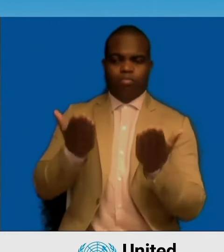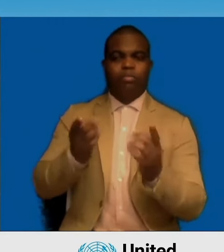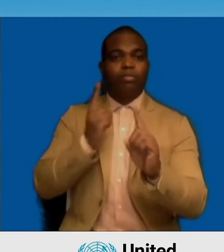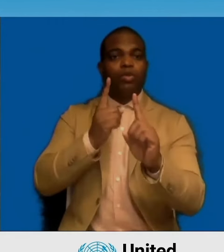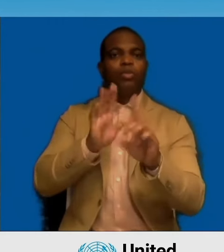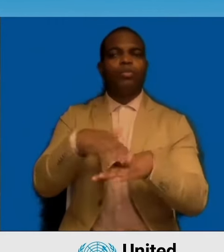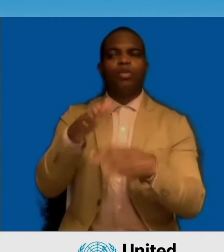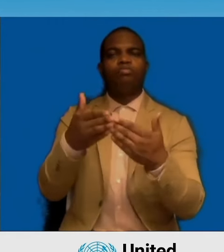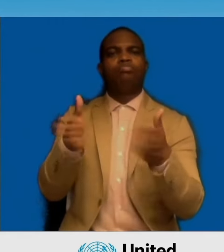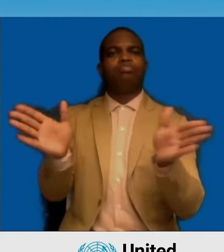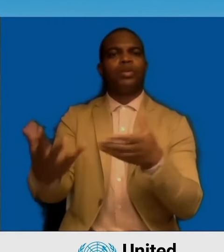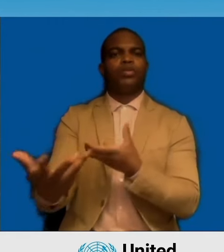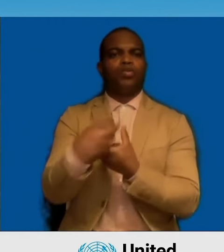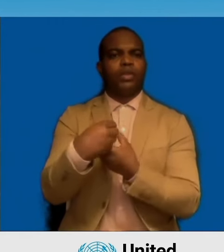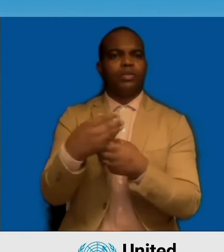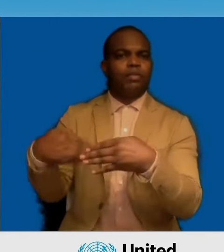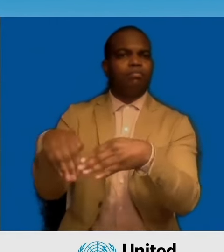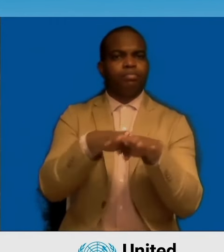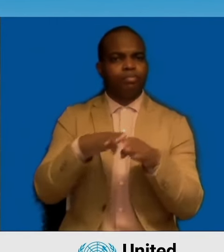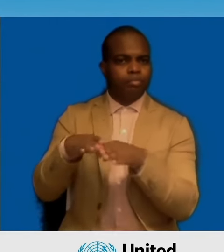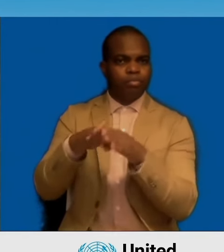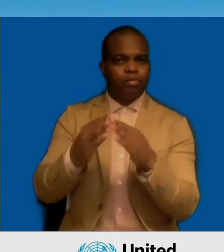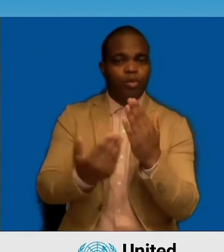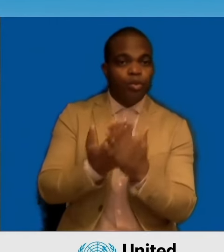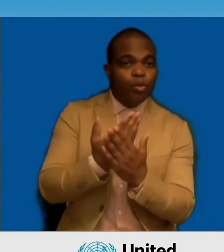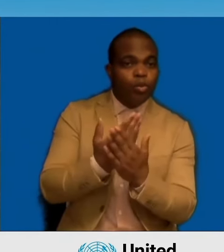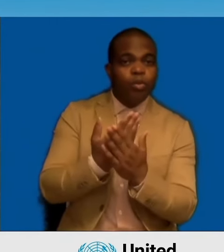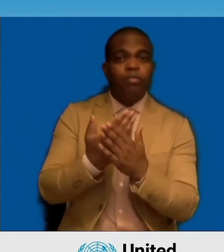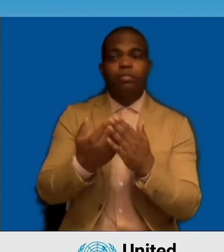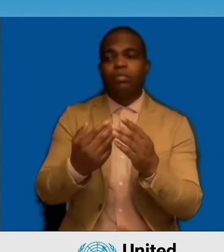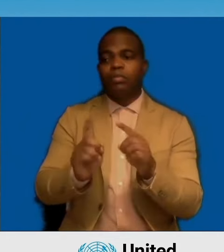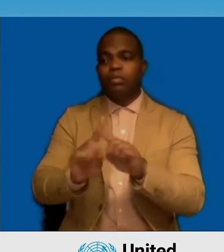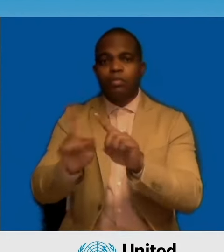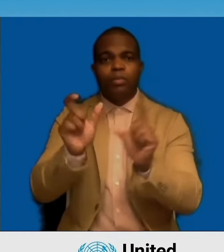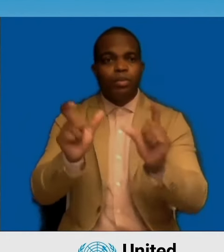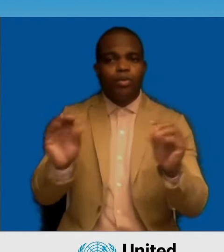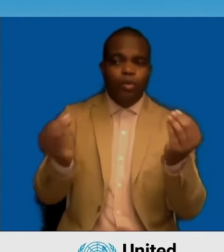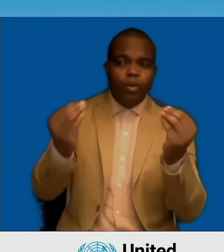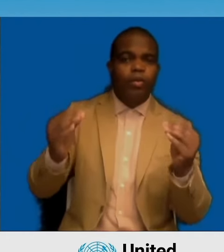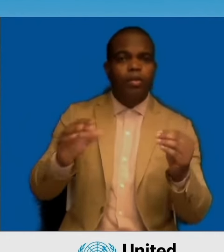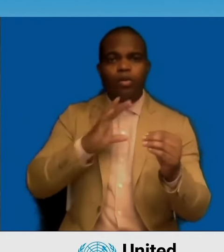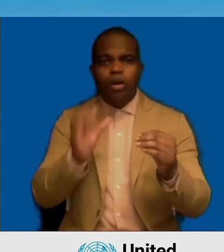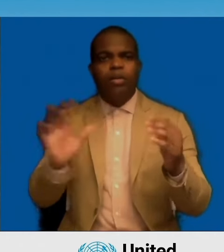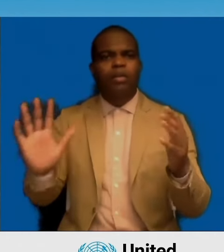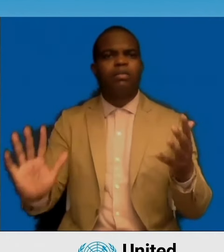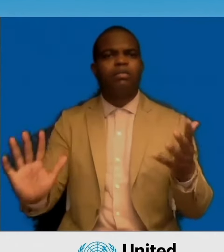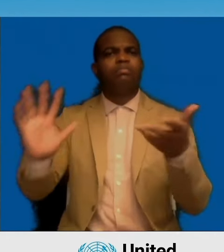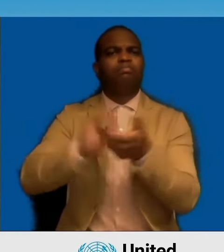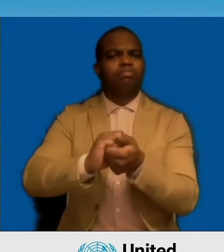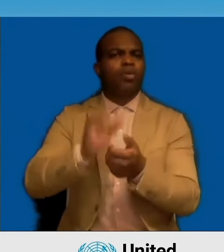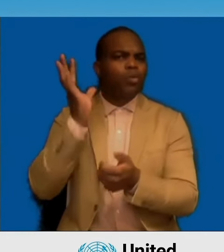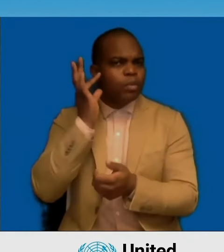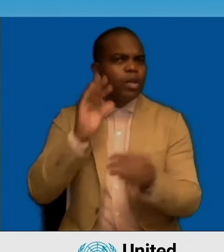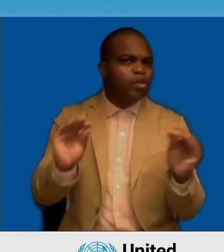intergenerational solidarity on the role of women, youth, migrants, persons with disabilities, older persons, and indigenous